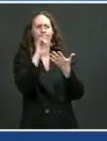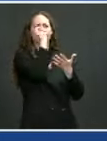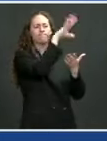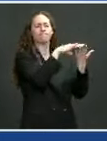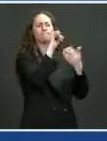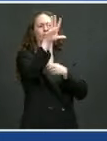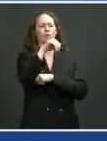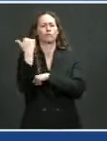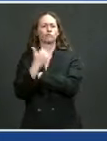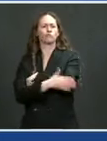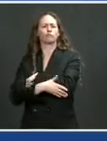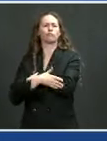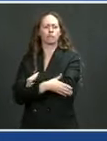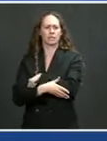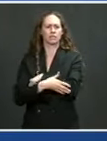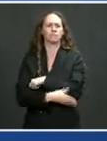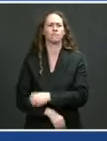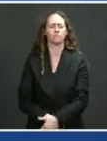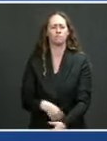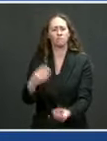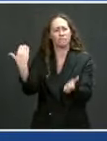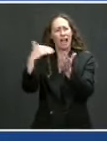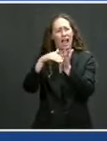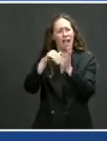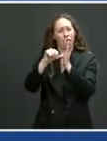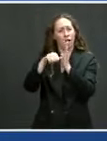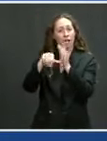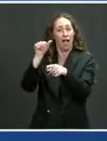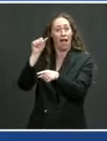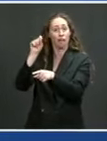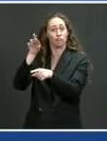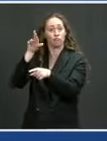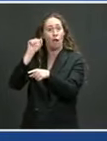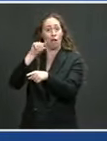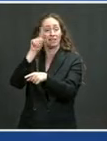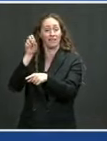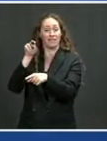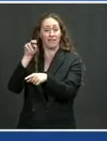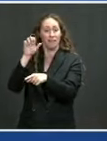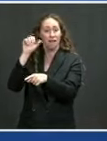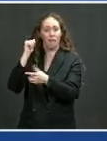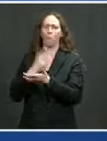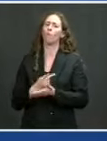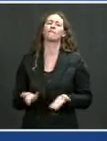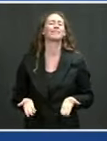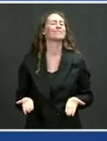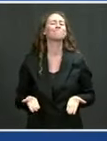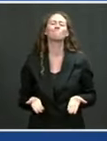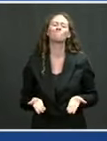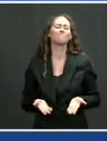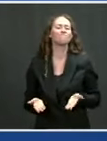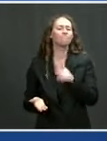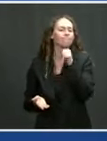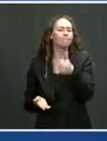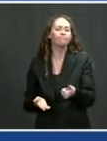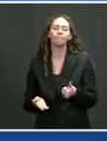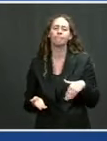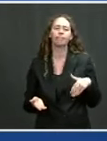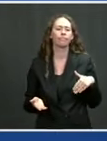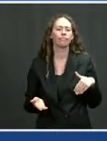so we're going to be sending it to folks once the FDA has reviewed this and said it's safe.